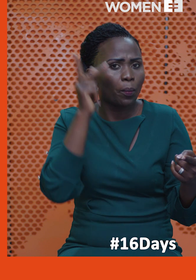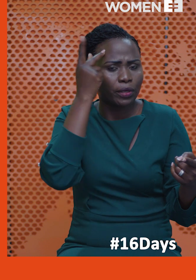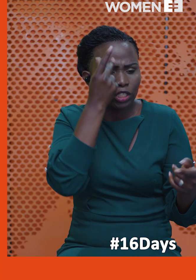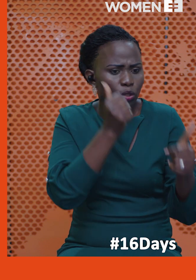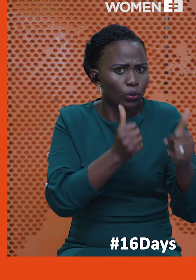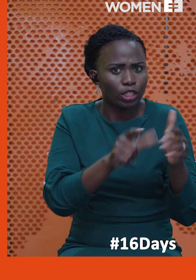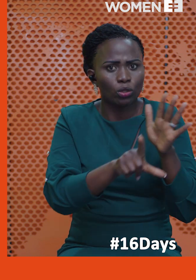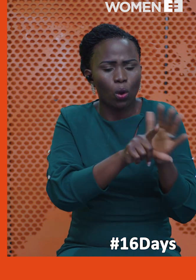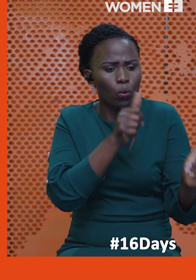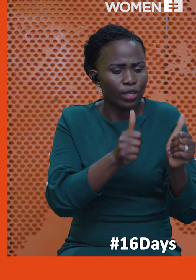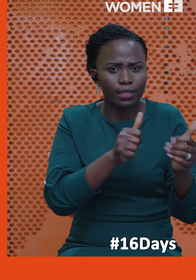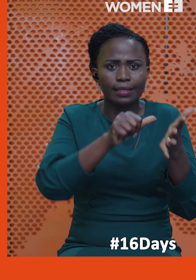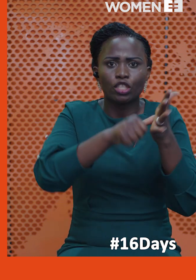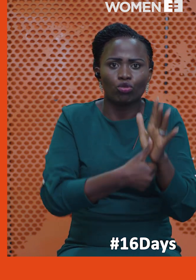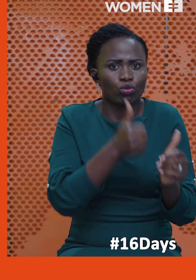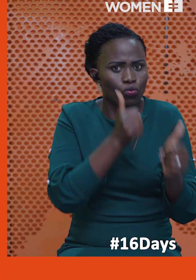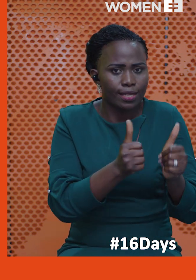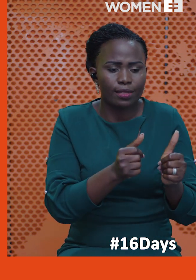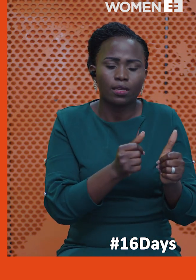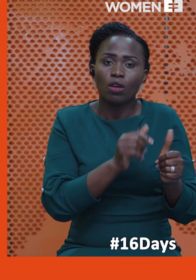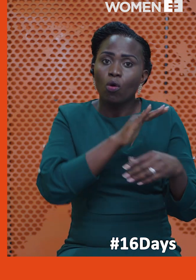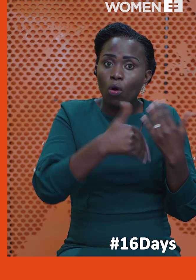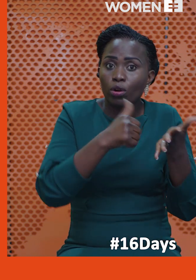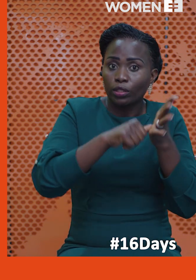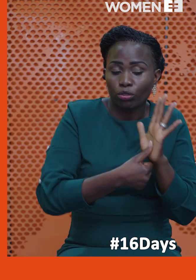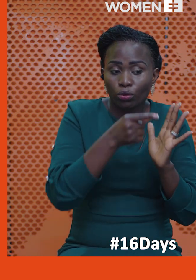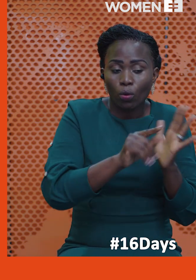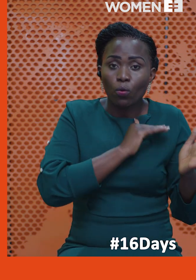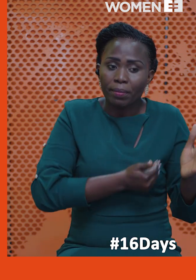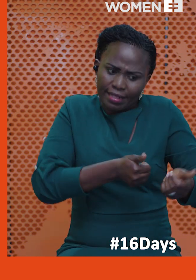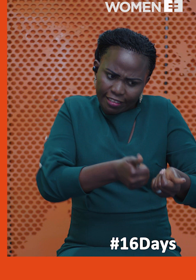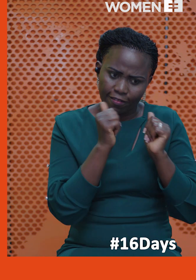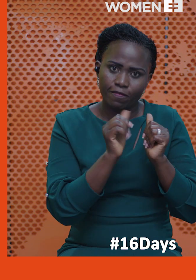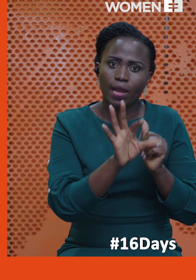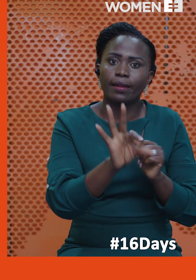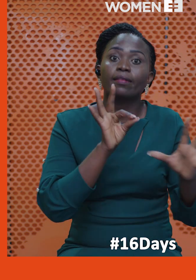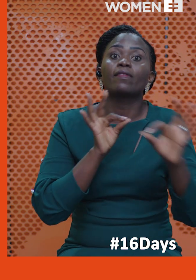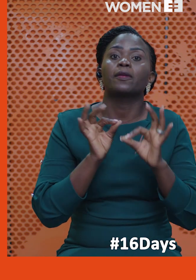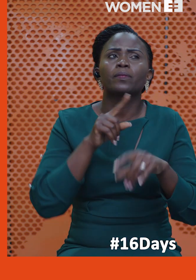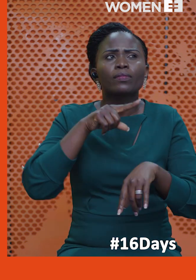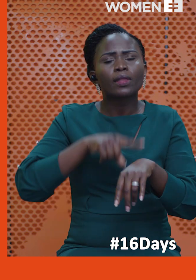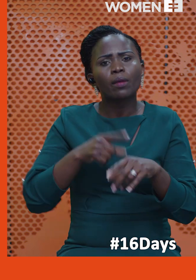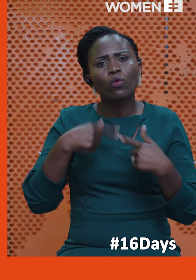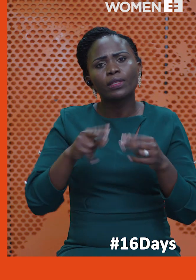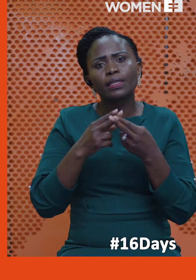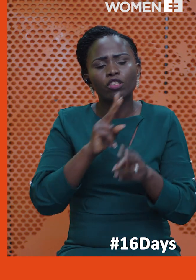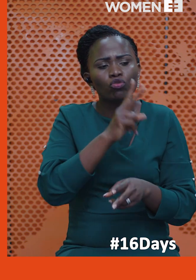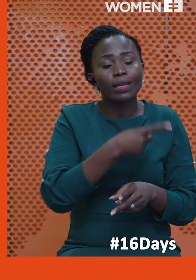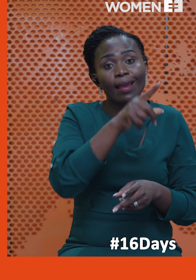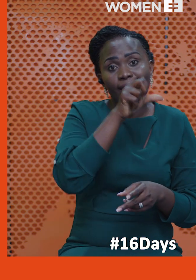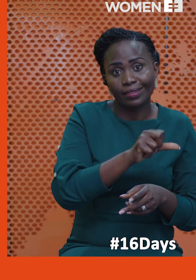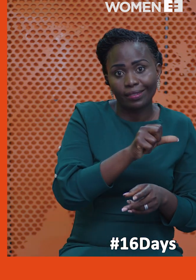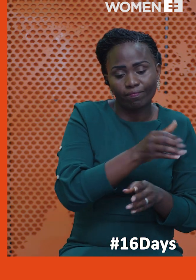women, and what are the issues. And those issues, the women actually are now the ones who identify. Since we started